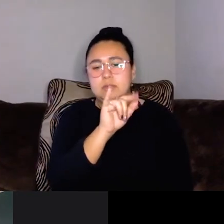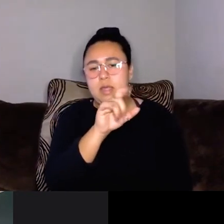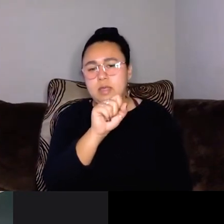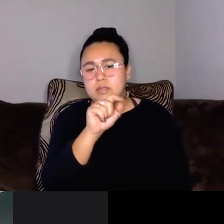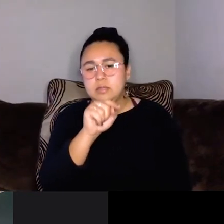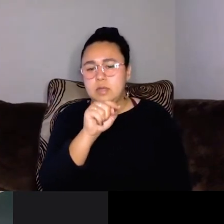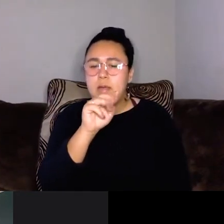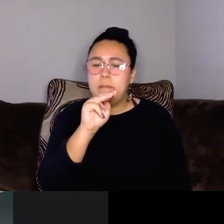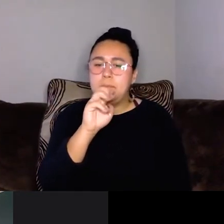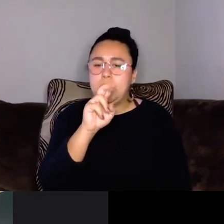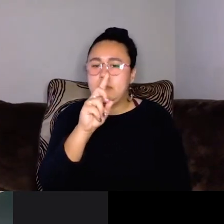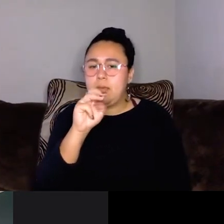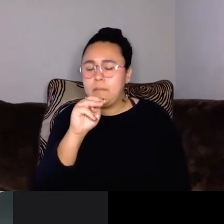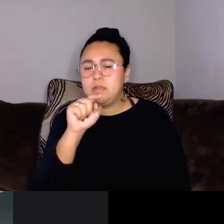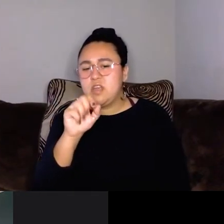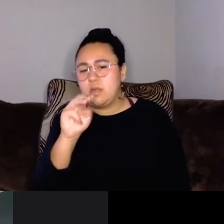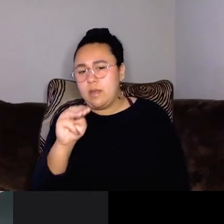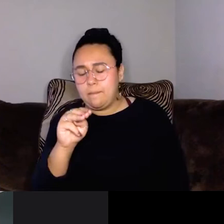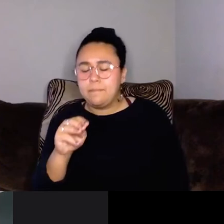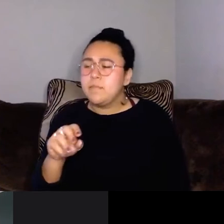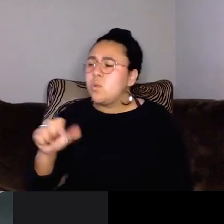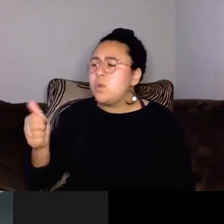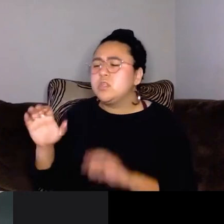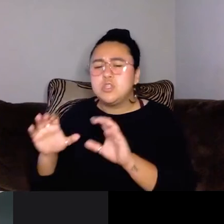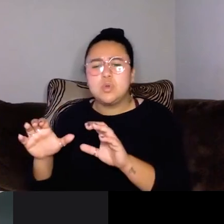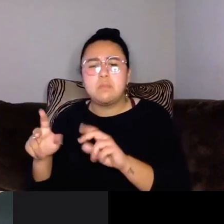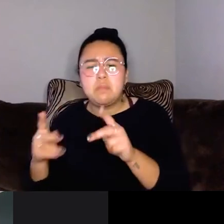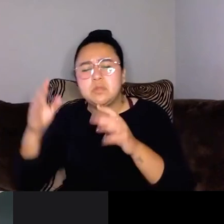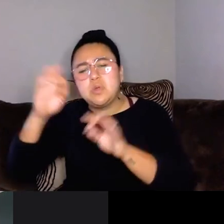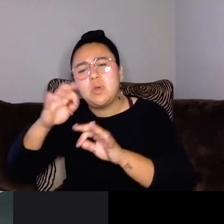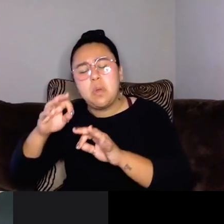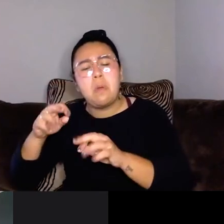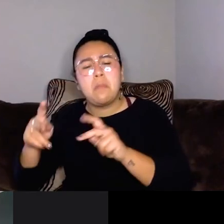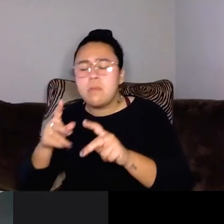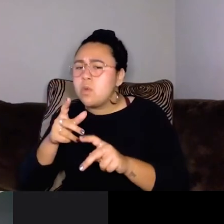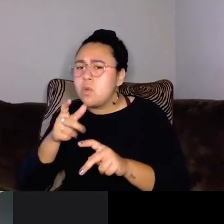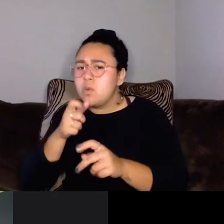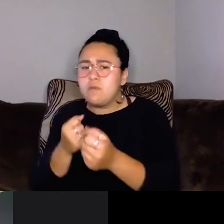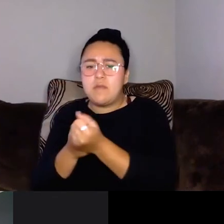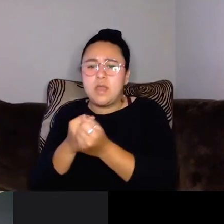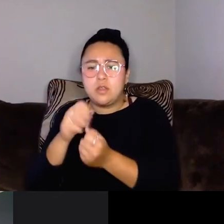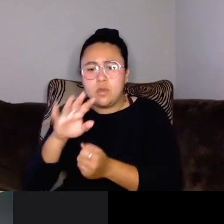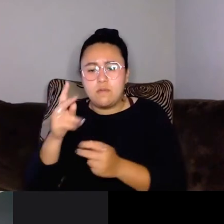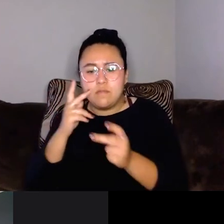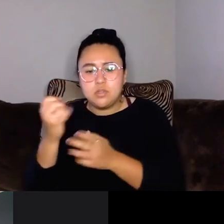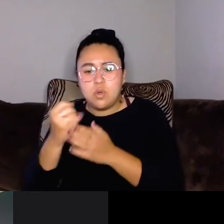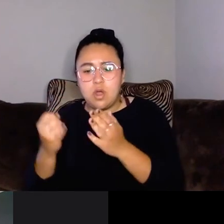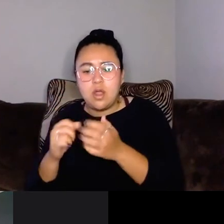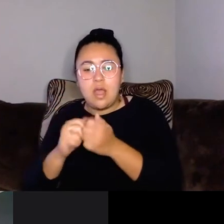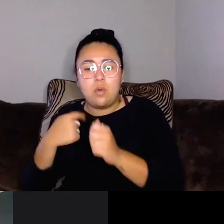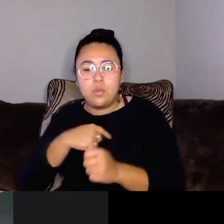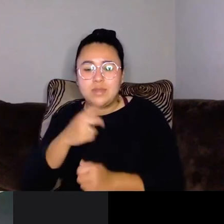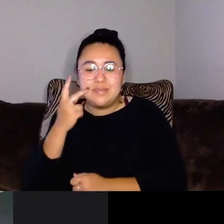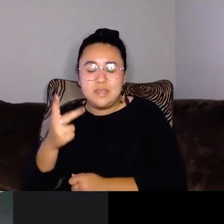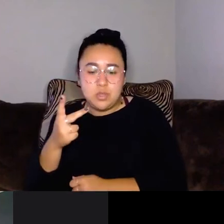people don't necessarily know about? Like we, many of us who are fans of your visual art, that's primarily how we see you. Um, now